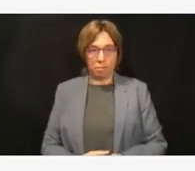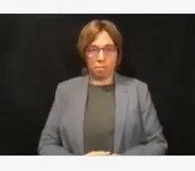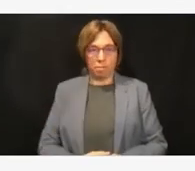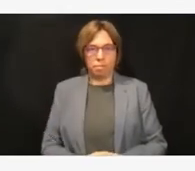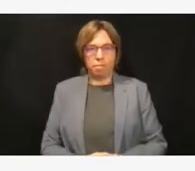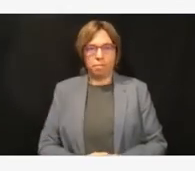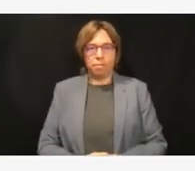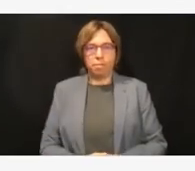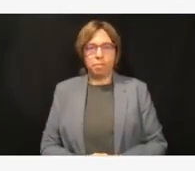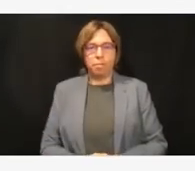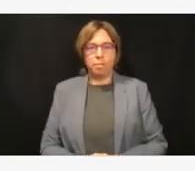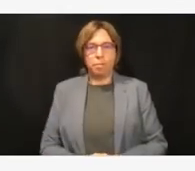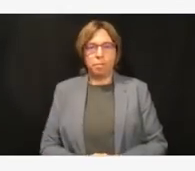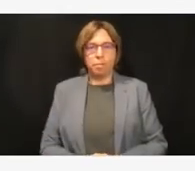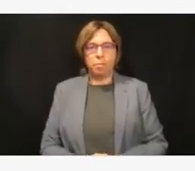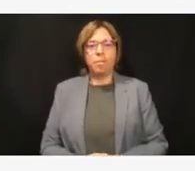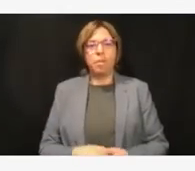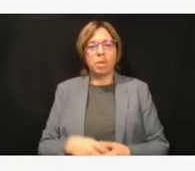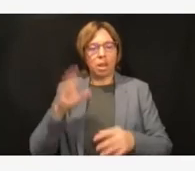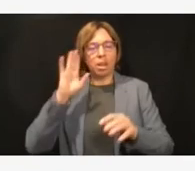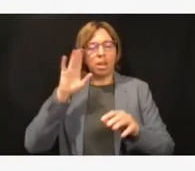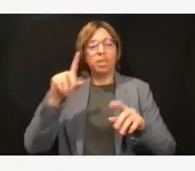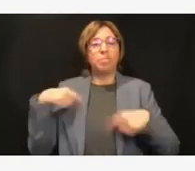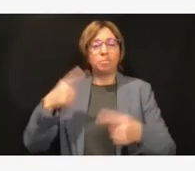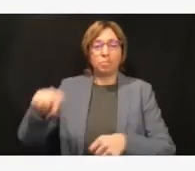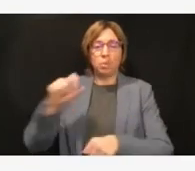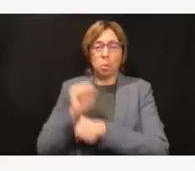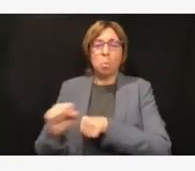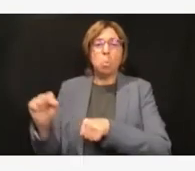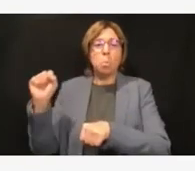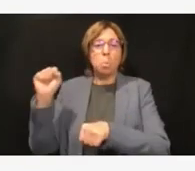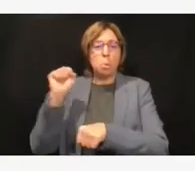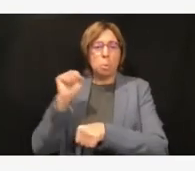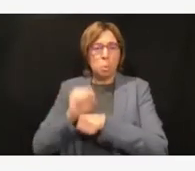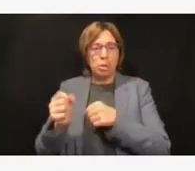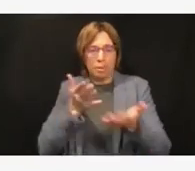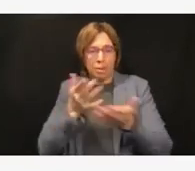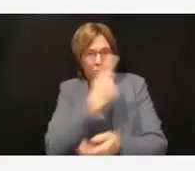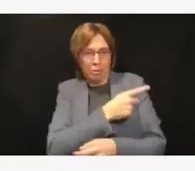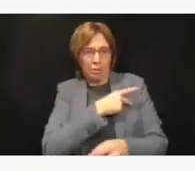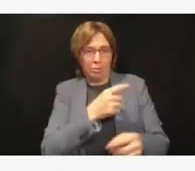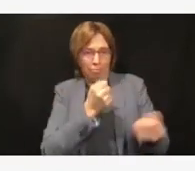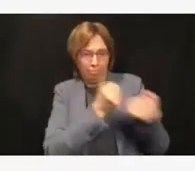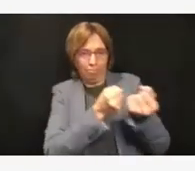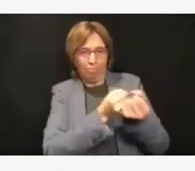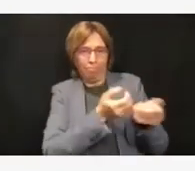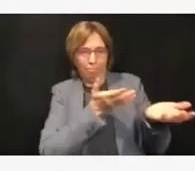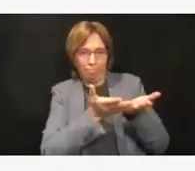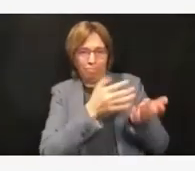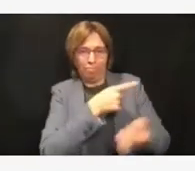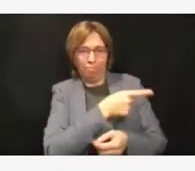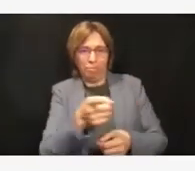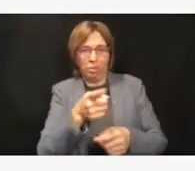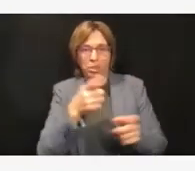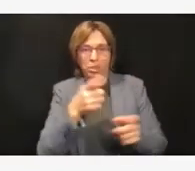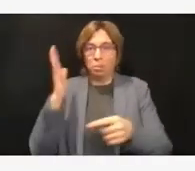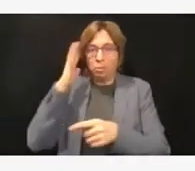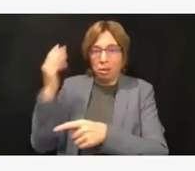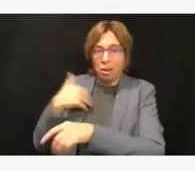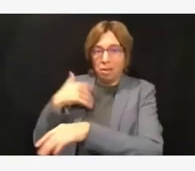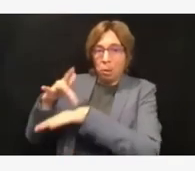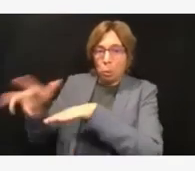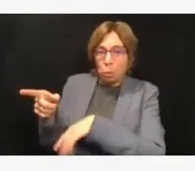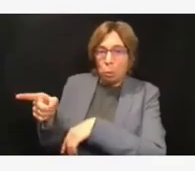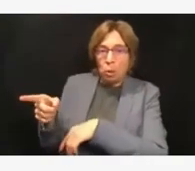the time where we are switching patients back and forth based on who has a bed available, and it's just been so heartwarming across the